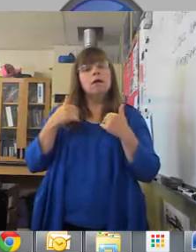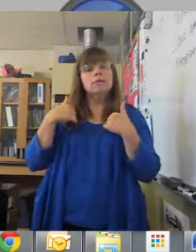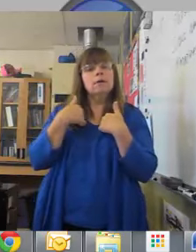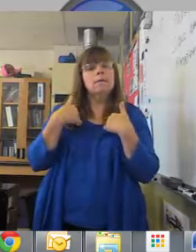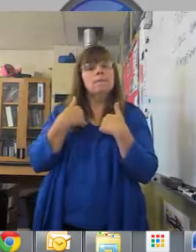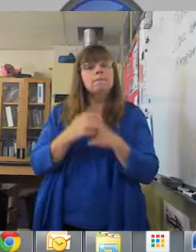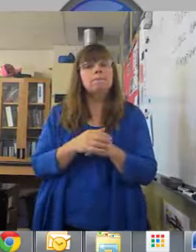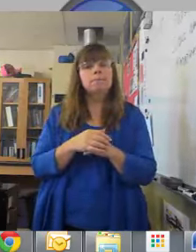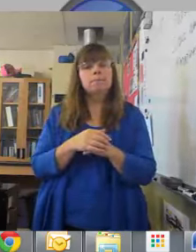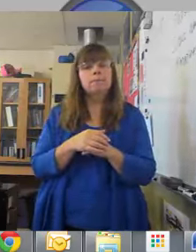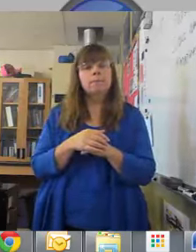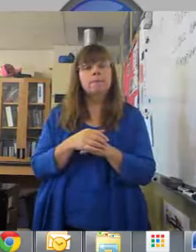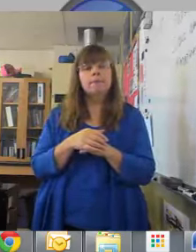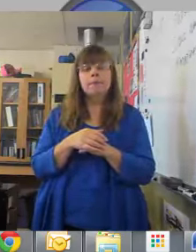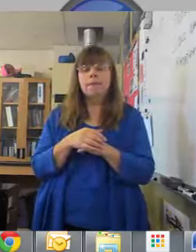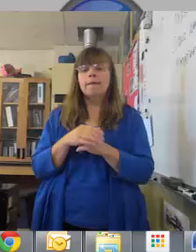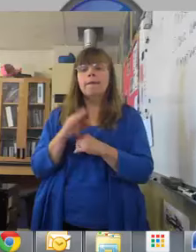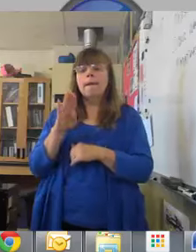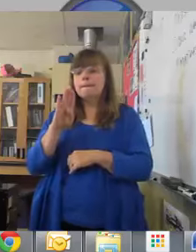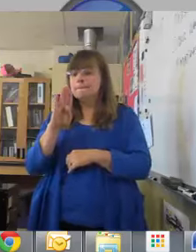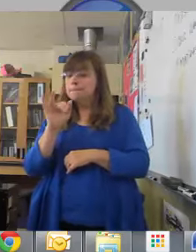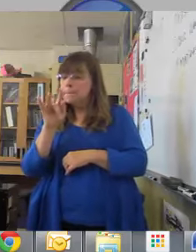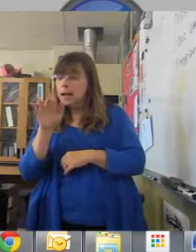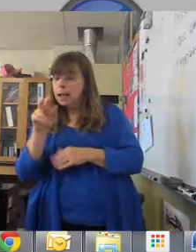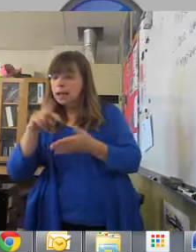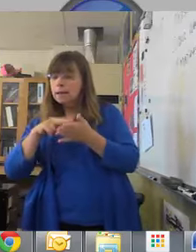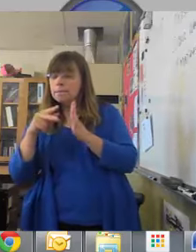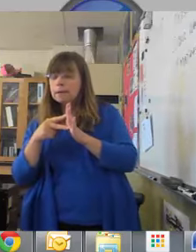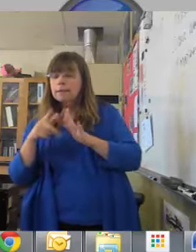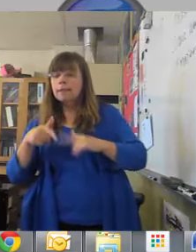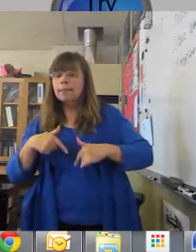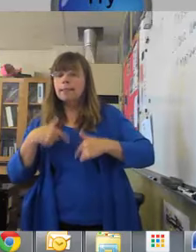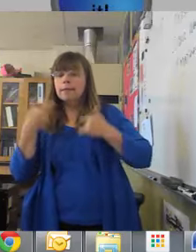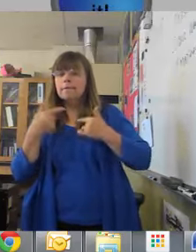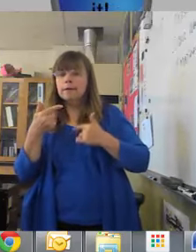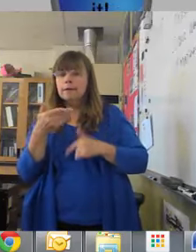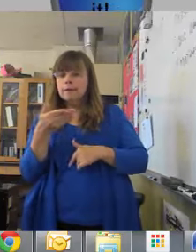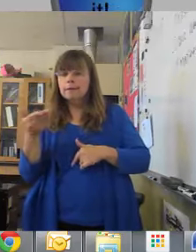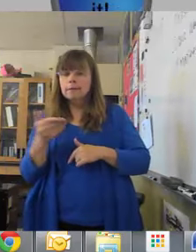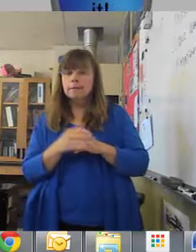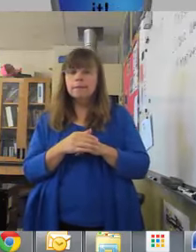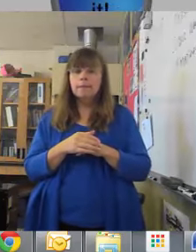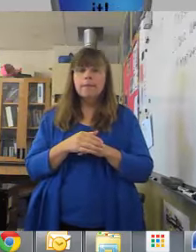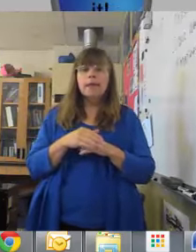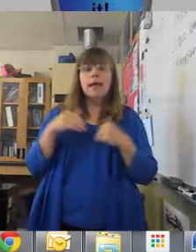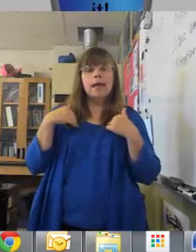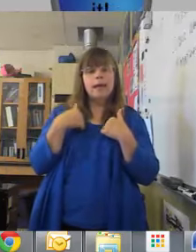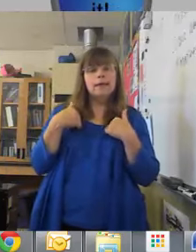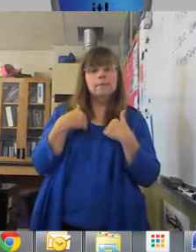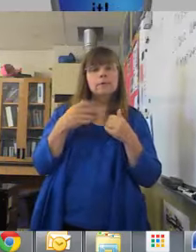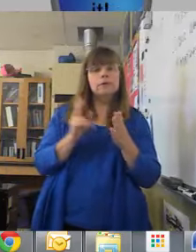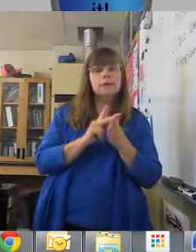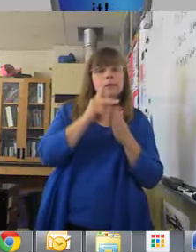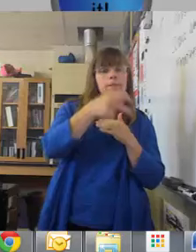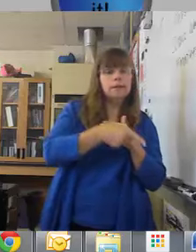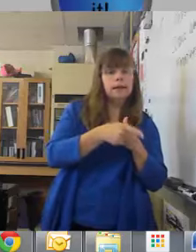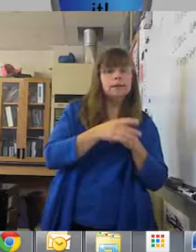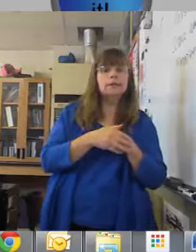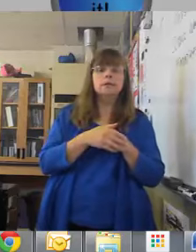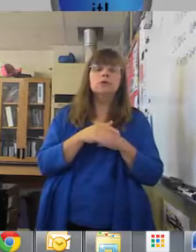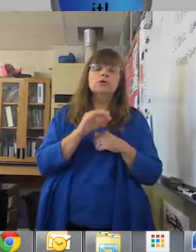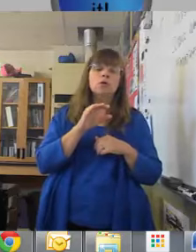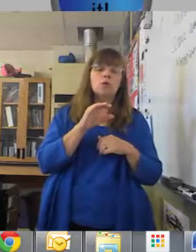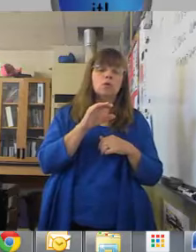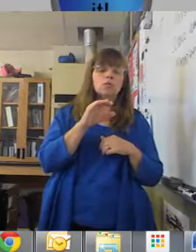Biotic factors are the living parts of an ecosystem. So that would be the animals and the plants. So in this picture you've got the coyote,